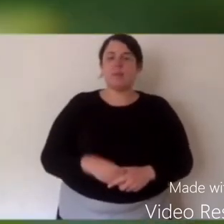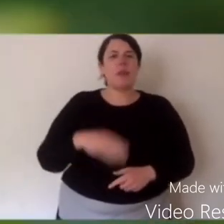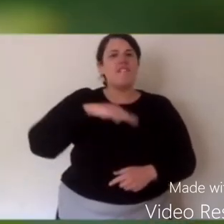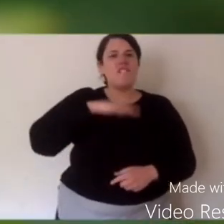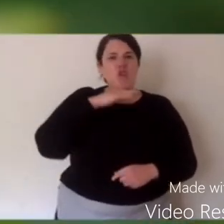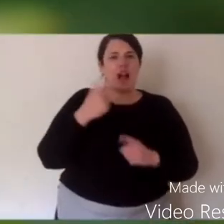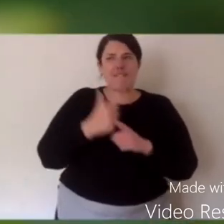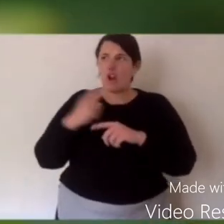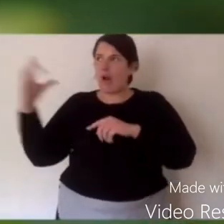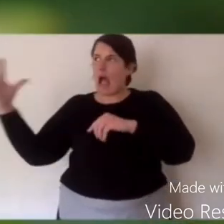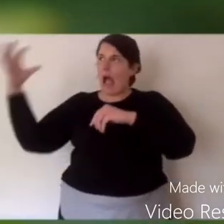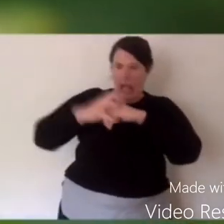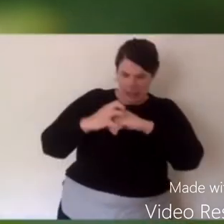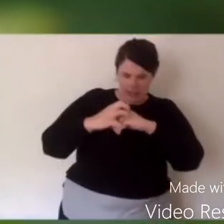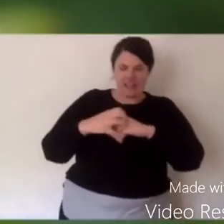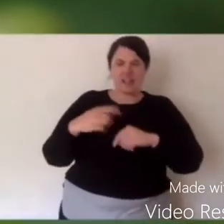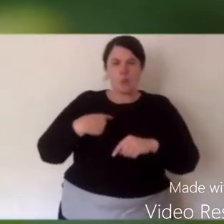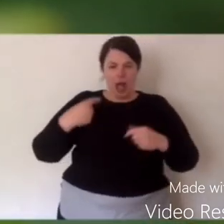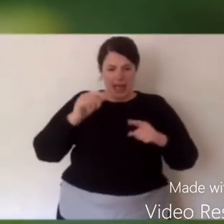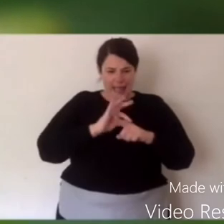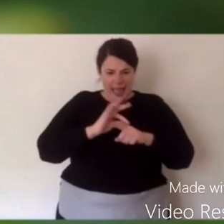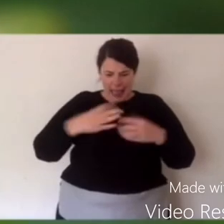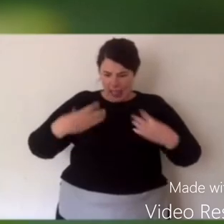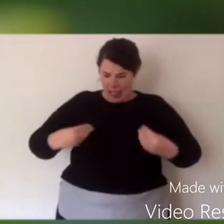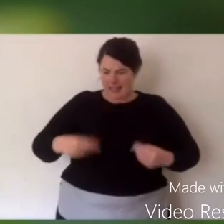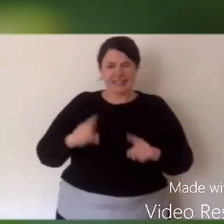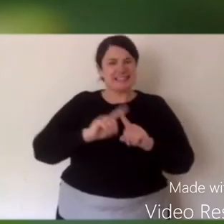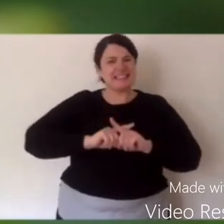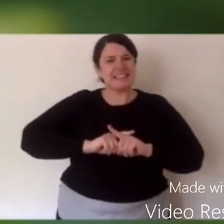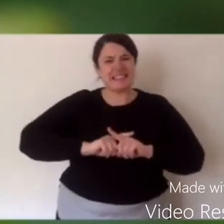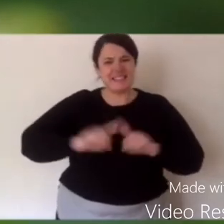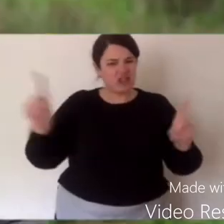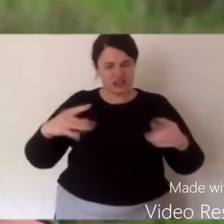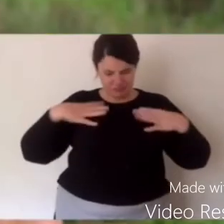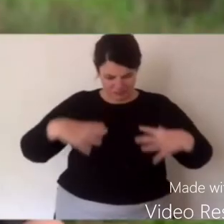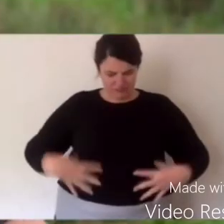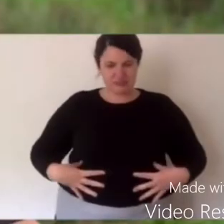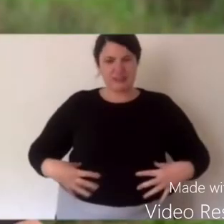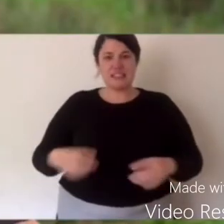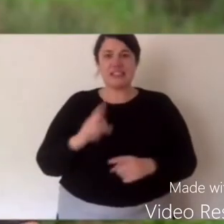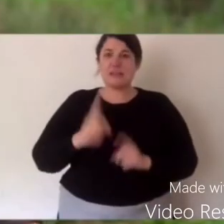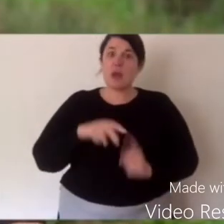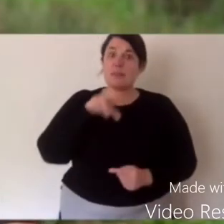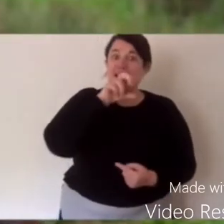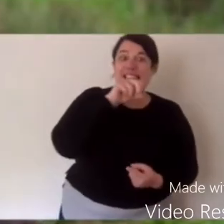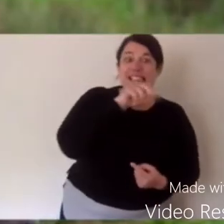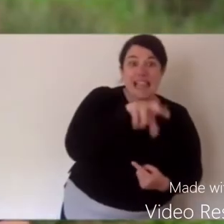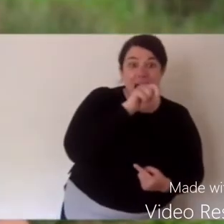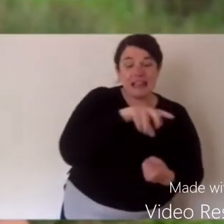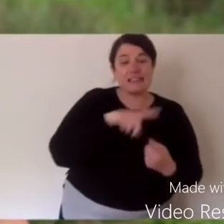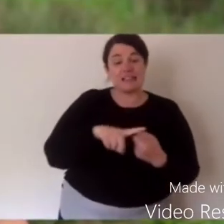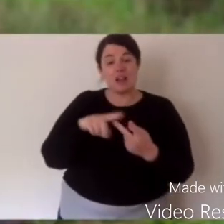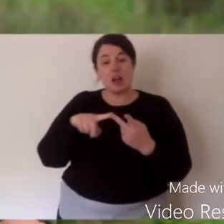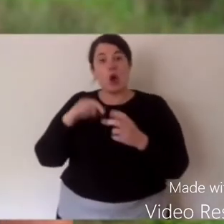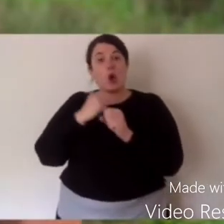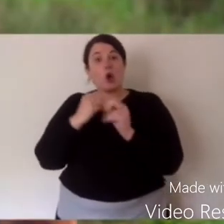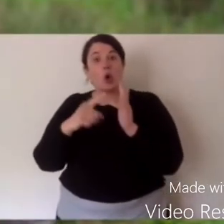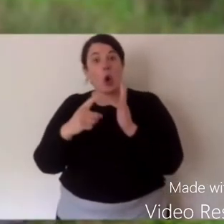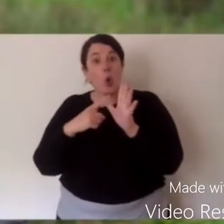threats. And that's why they all have different camouflages. But threats to frogs include things like snakes,